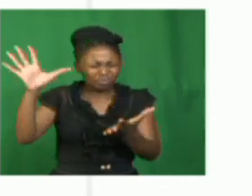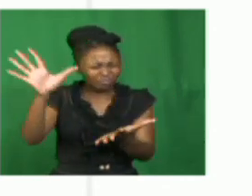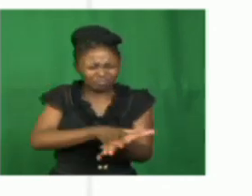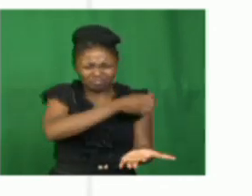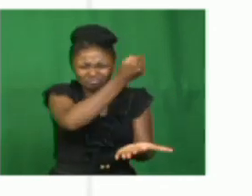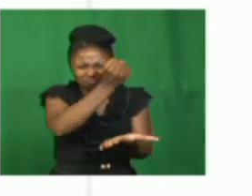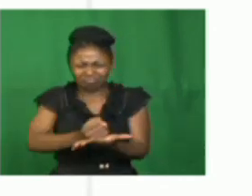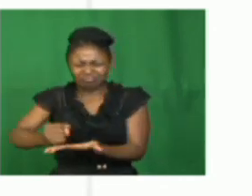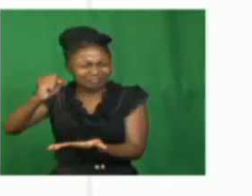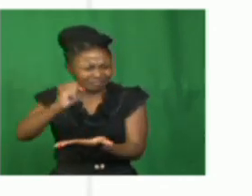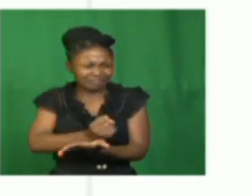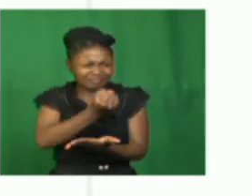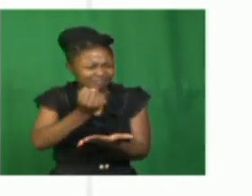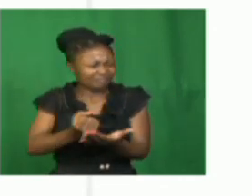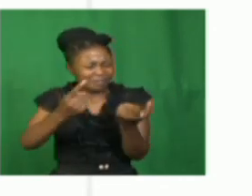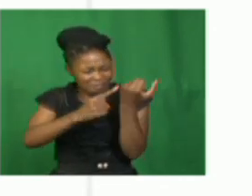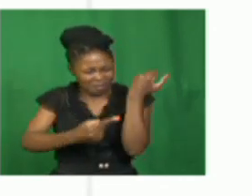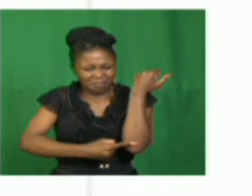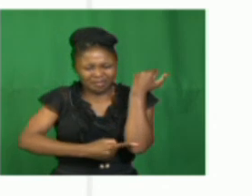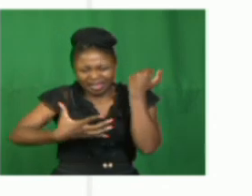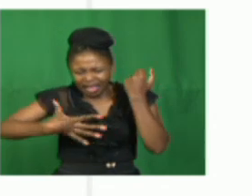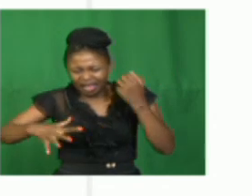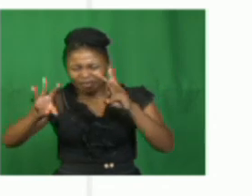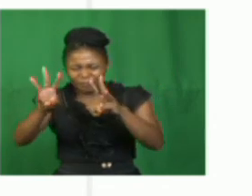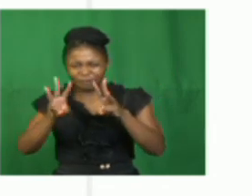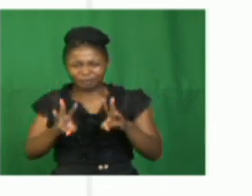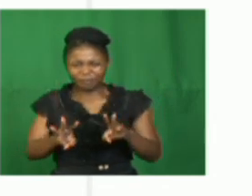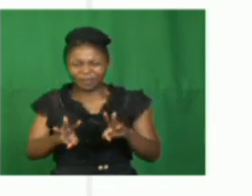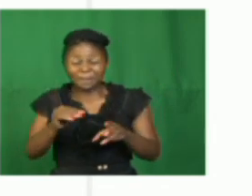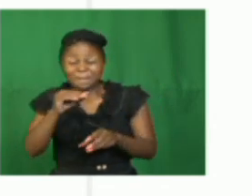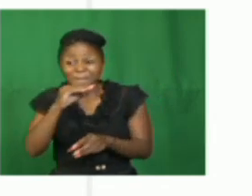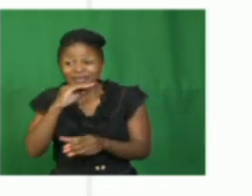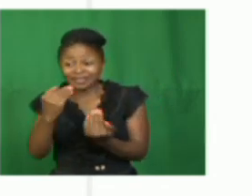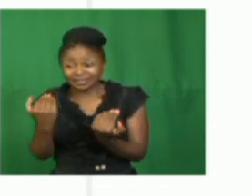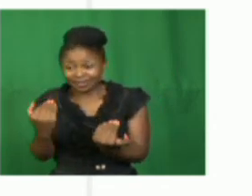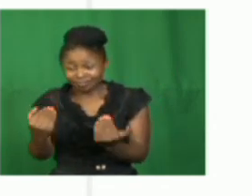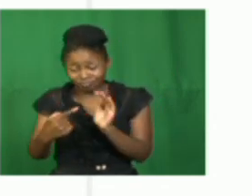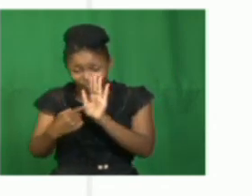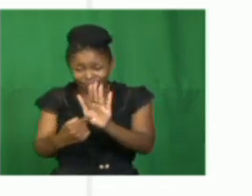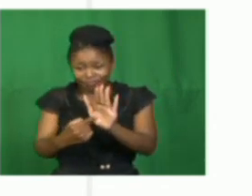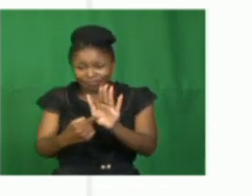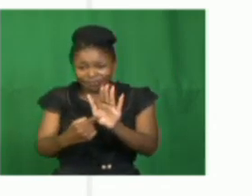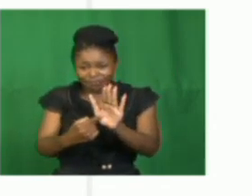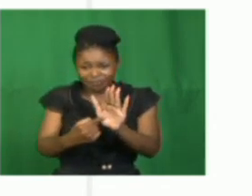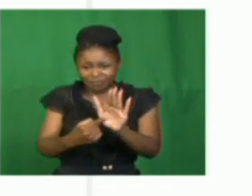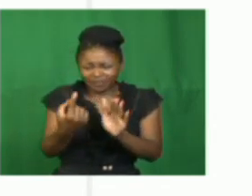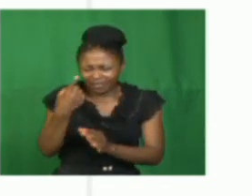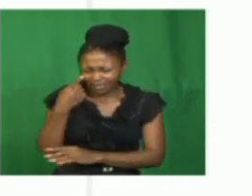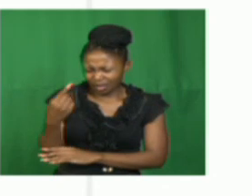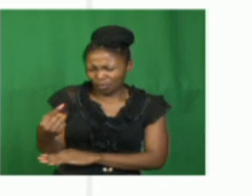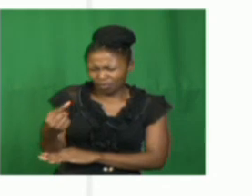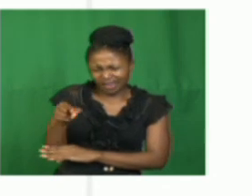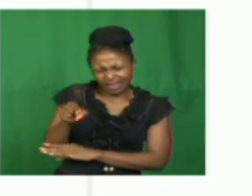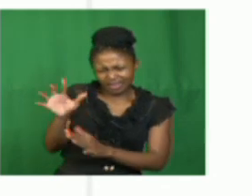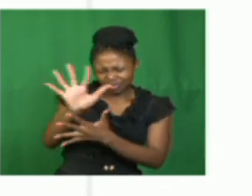some parts of Mbabane. So, from the onset, we can get that the mood of the